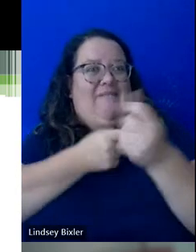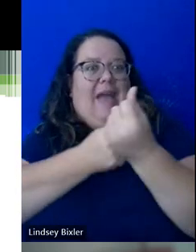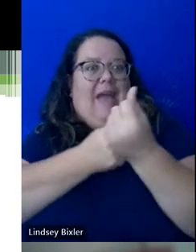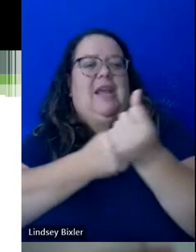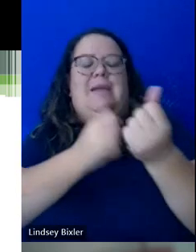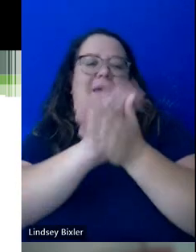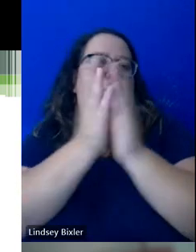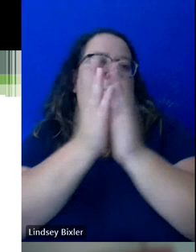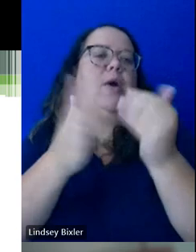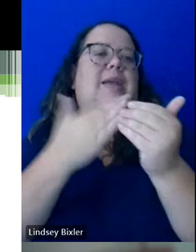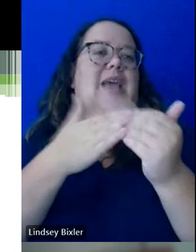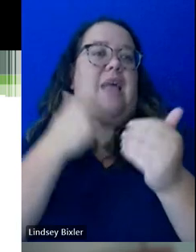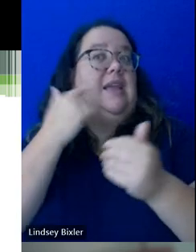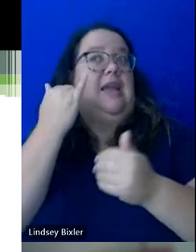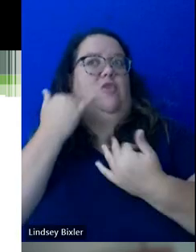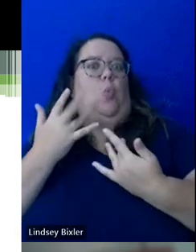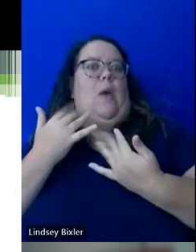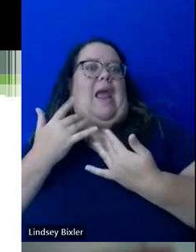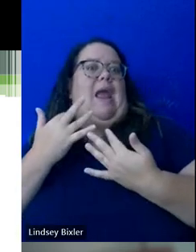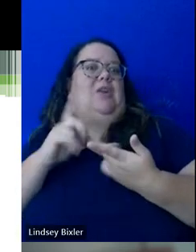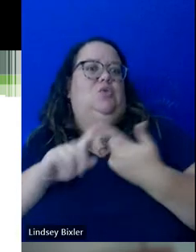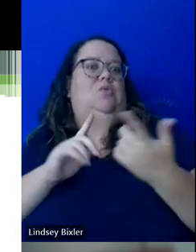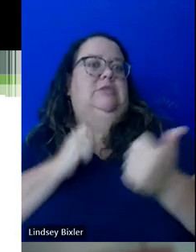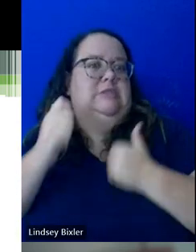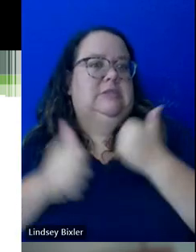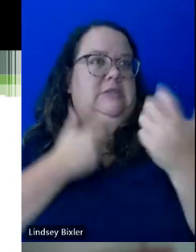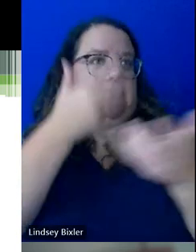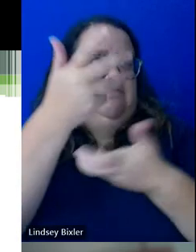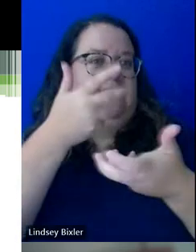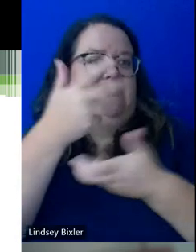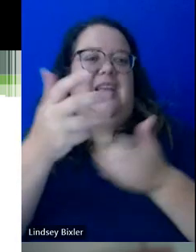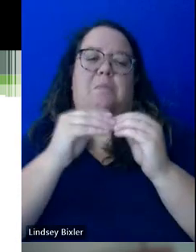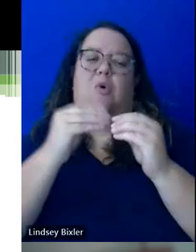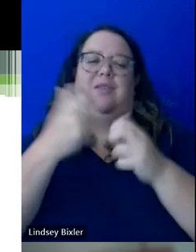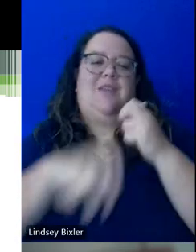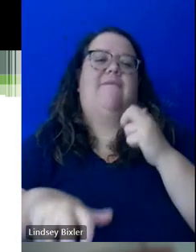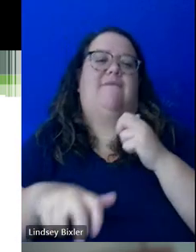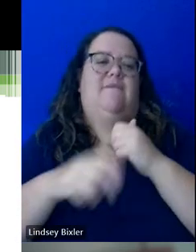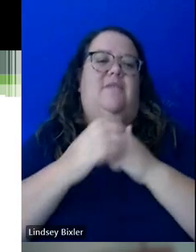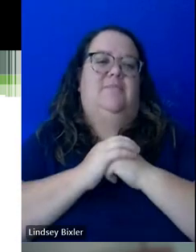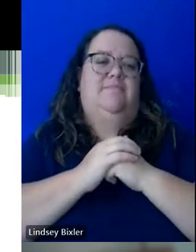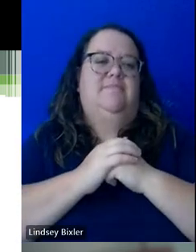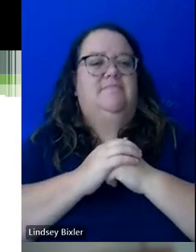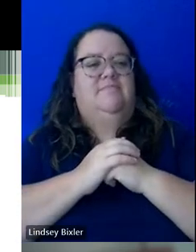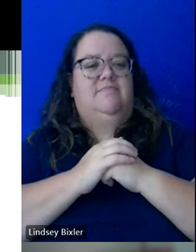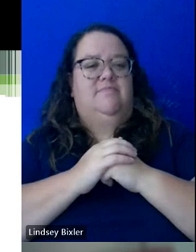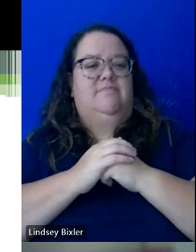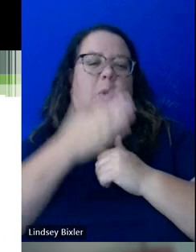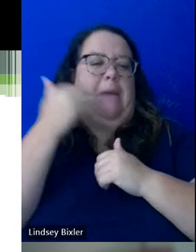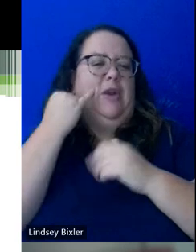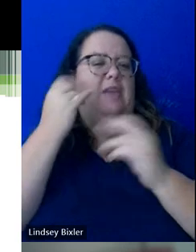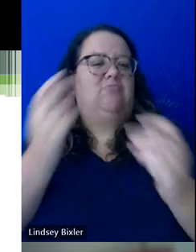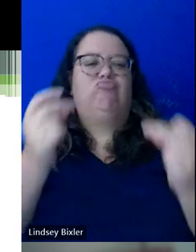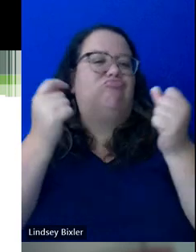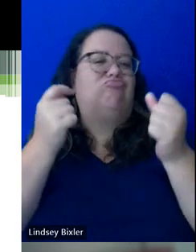there. think the longer you wait to take the initiative with a faculty member, the more difficult it's going to be to kind of break the ice and do that, especially if you're having to